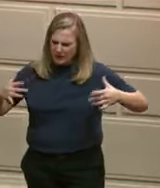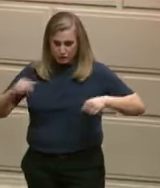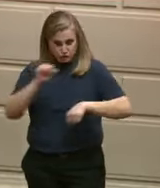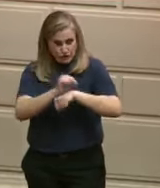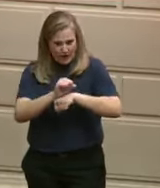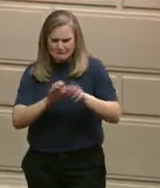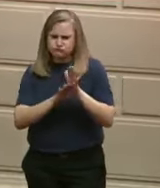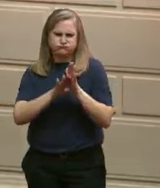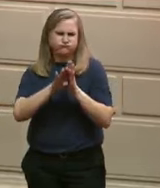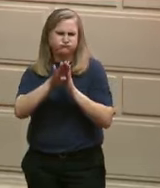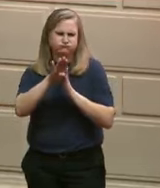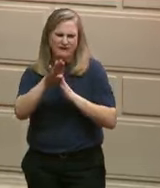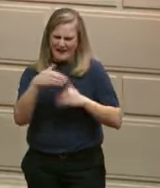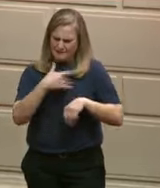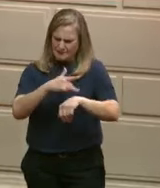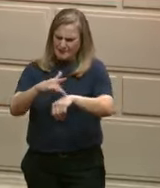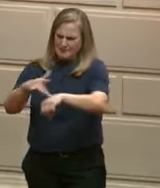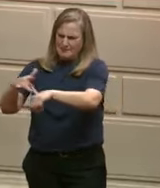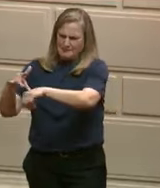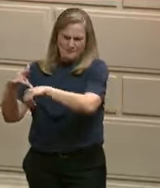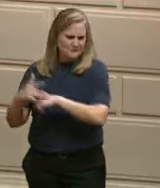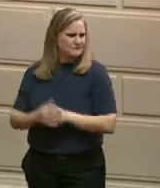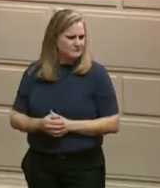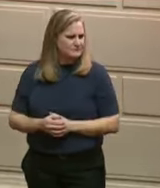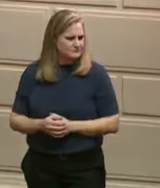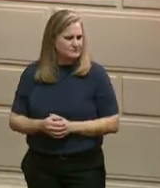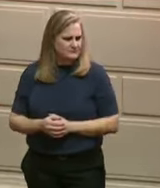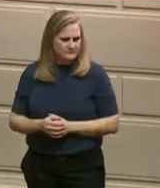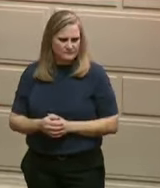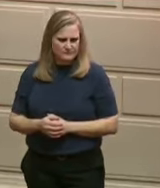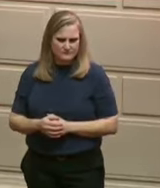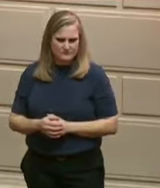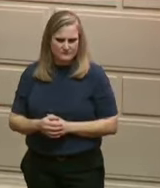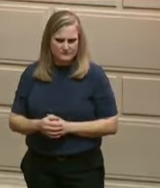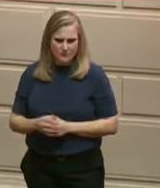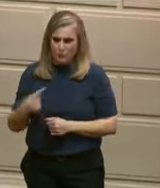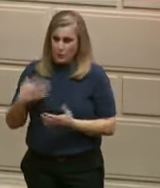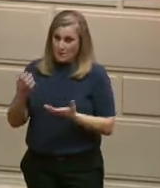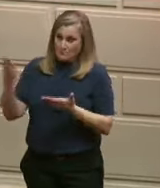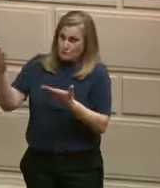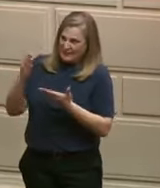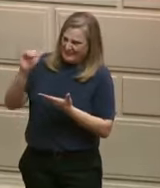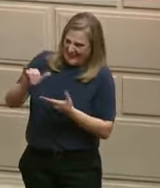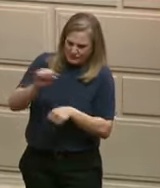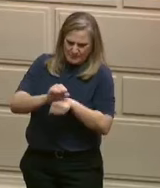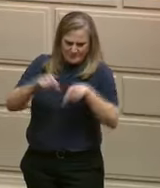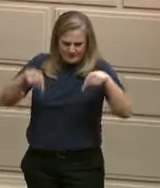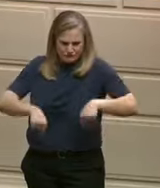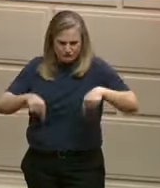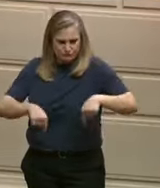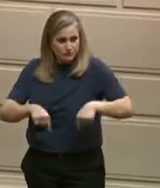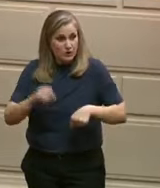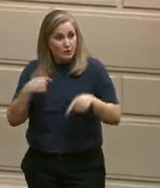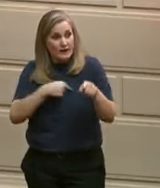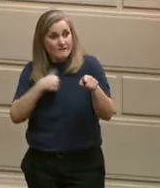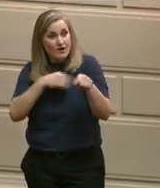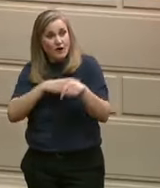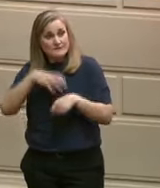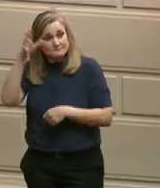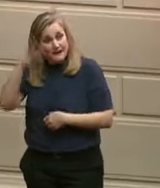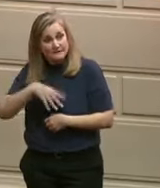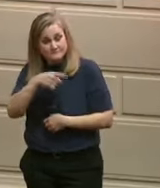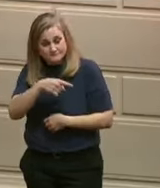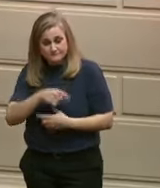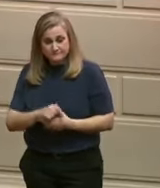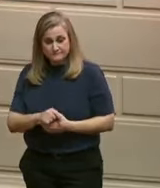To have Congressman Langevin leading the charge on this, we are blessed. He is a national leader who is going to bring national recognition